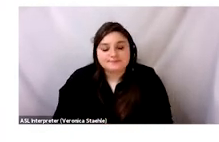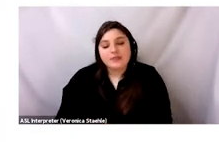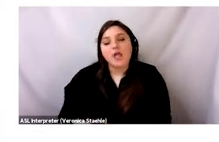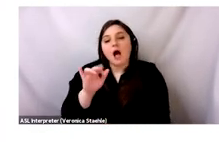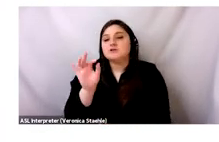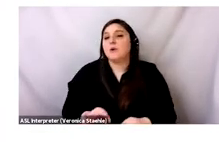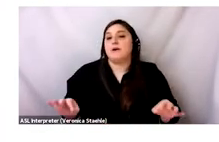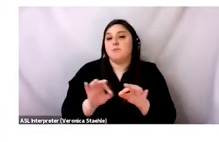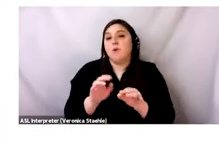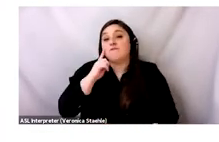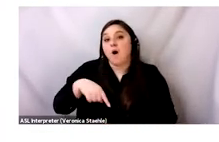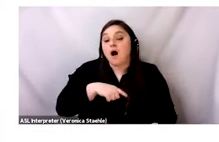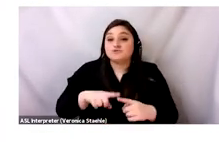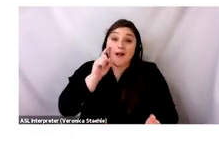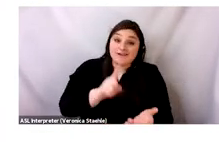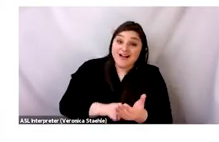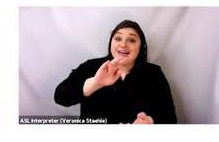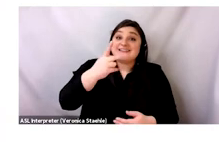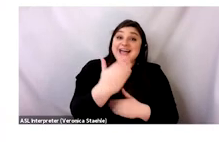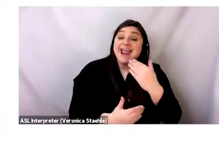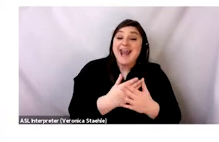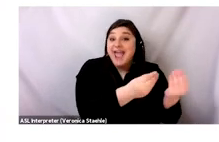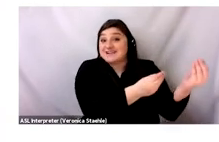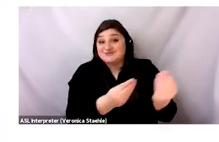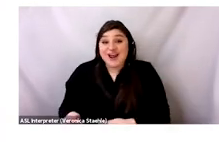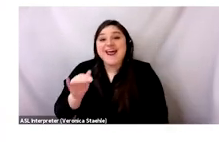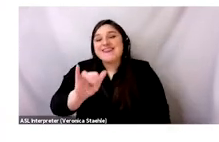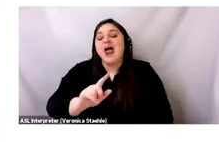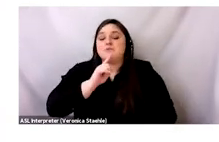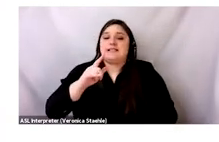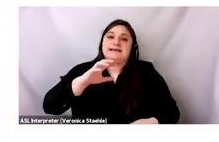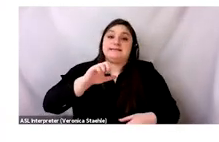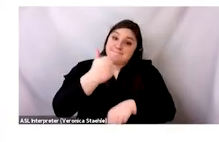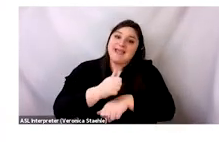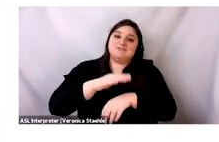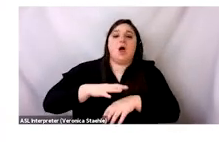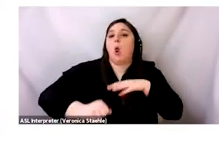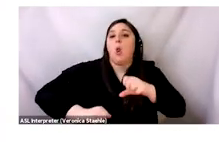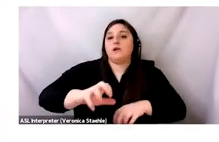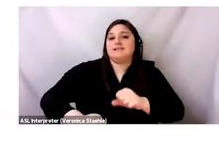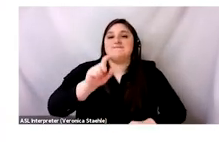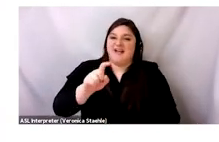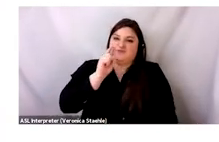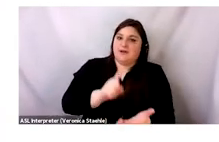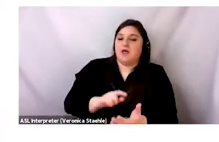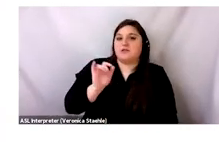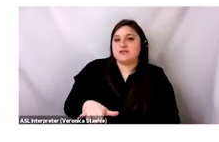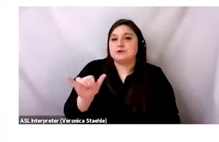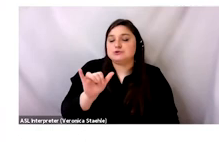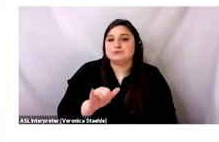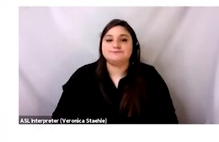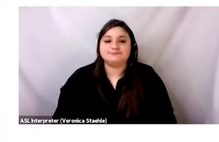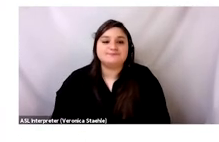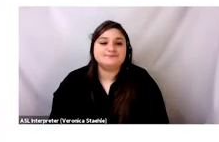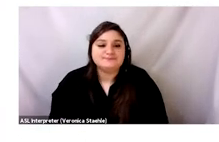And then also simply acknowledging the colonial legacy of the secondhand clothing trade would be a really good place to start to shifting